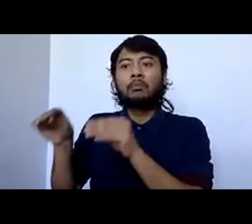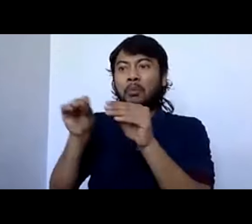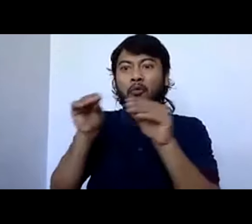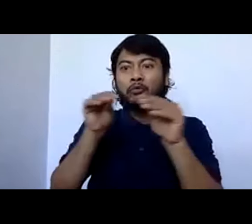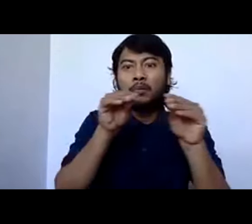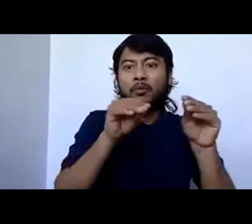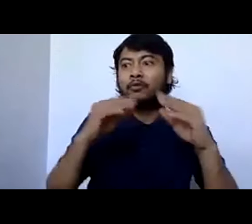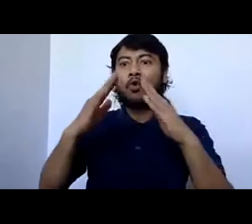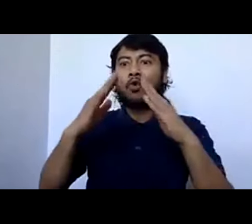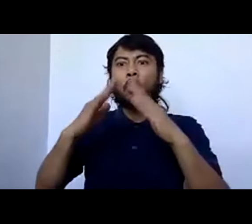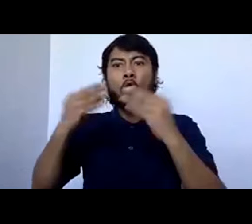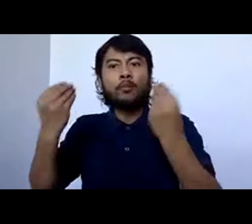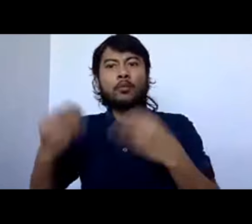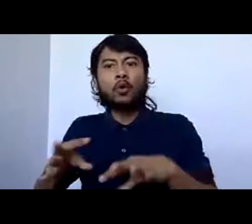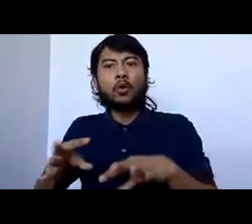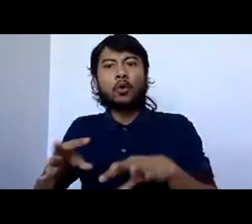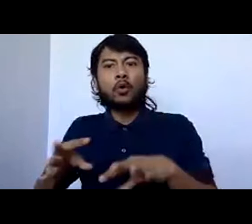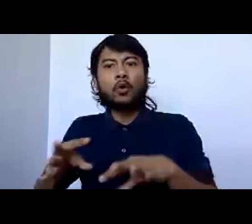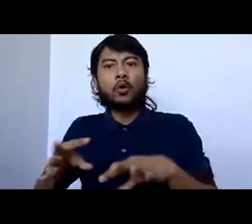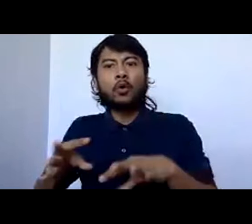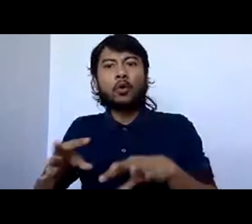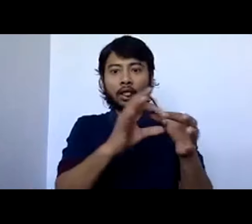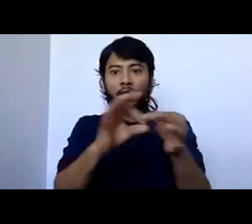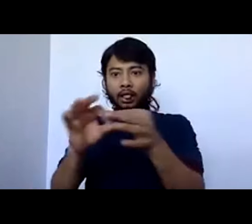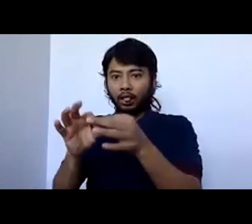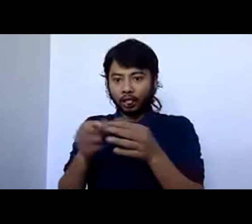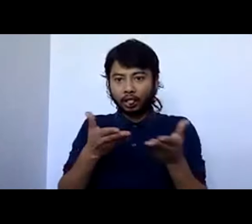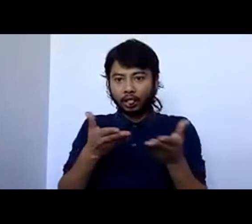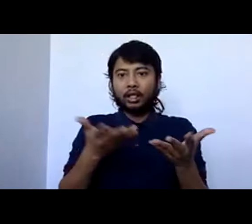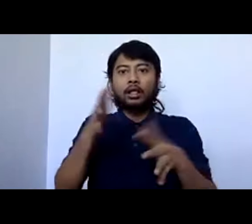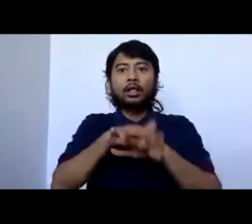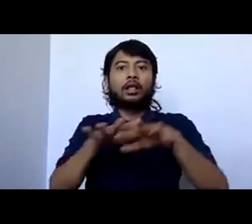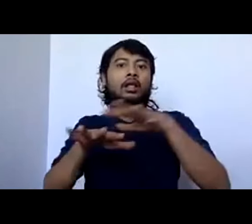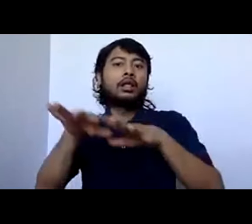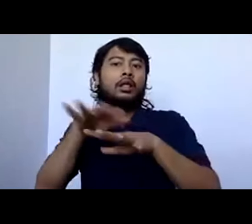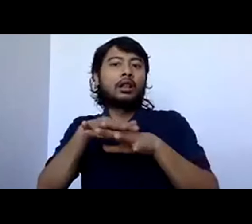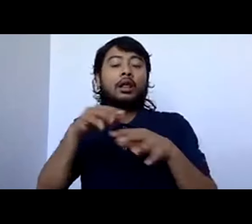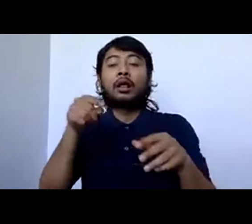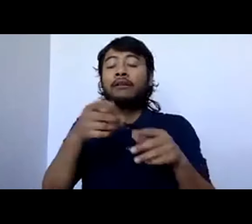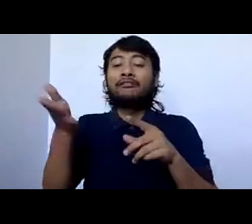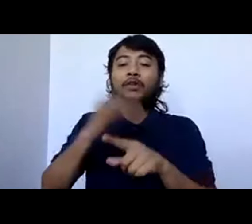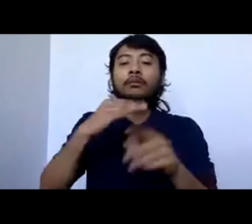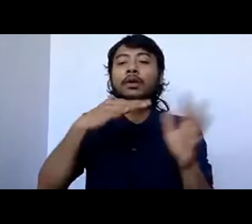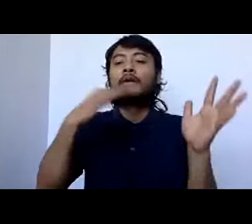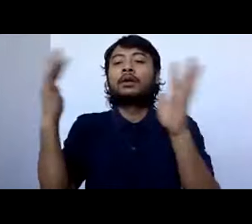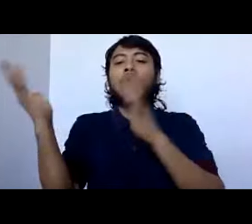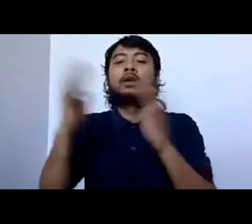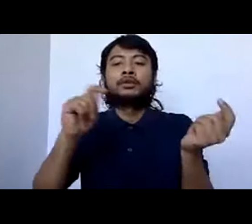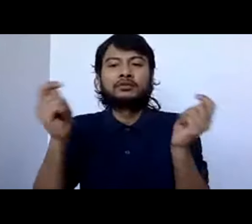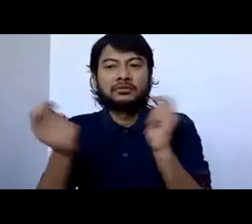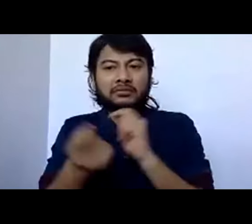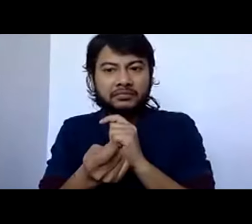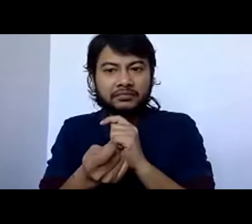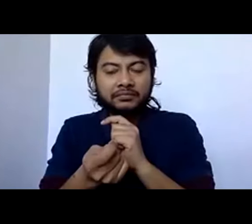things that go hand in hand in impacting that human health from climate change. But what we offered was an intervention to address climate